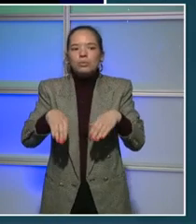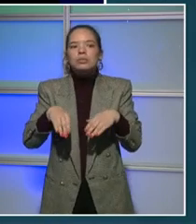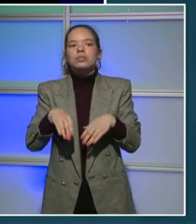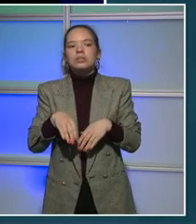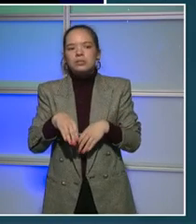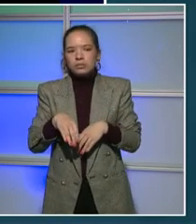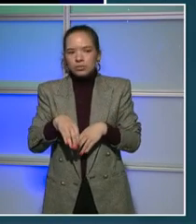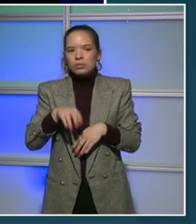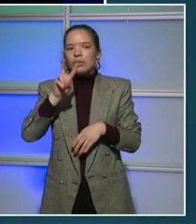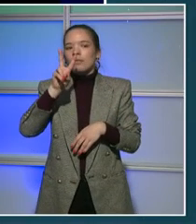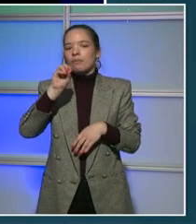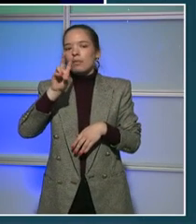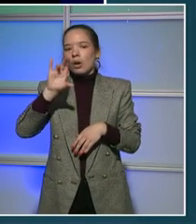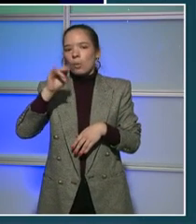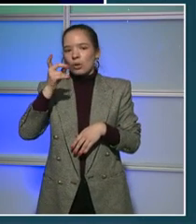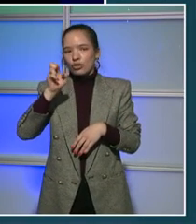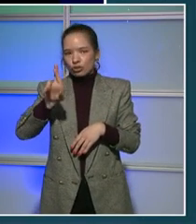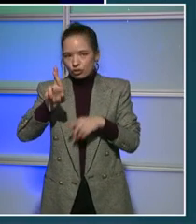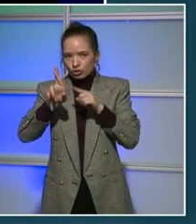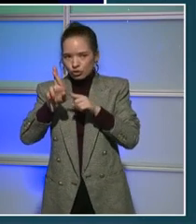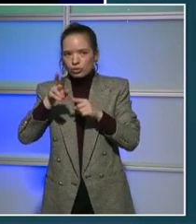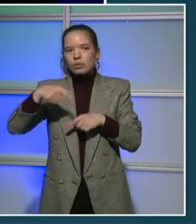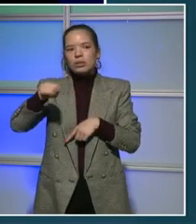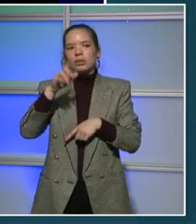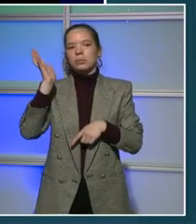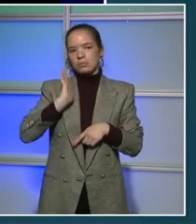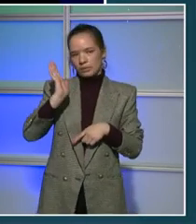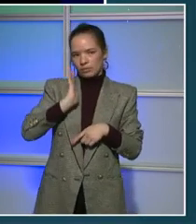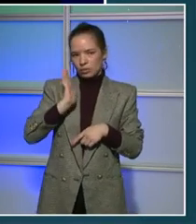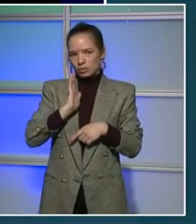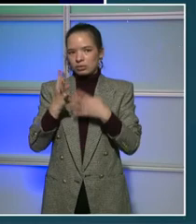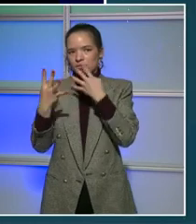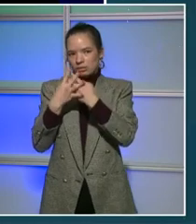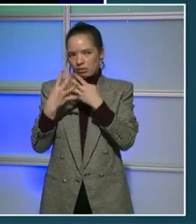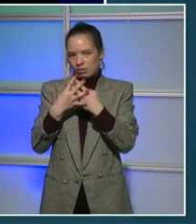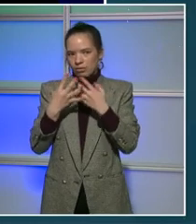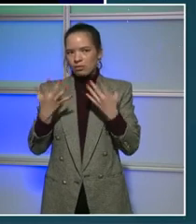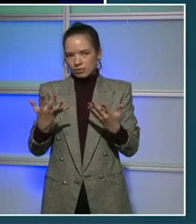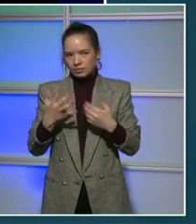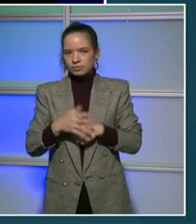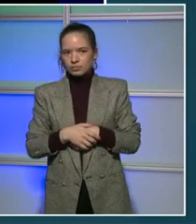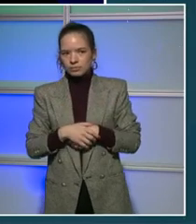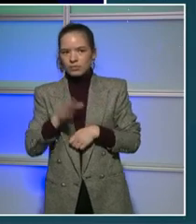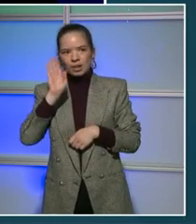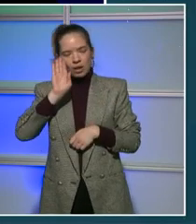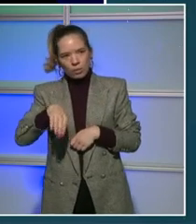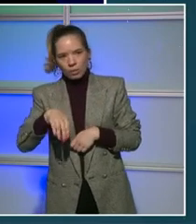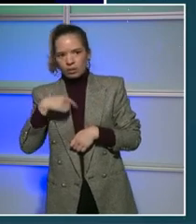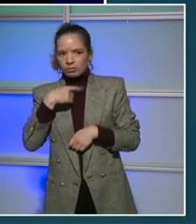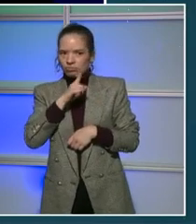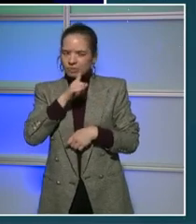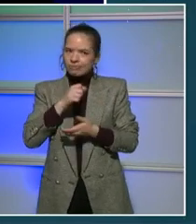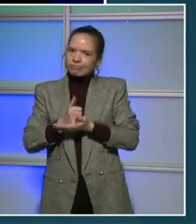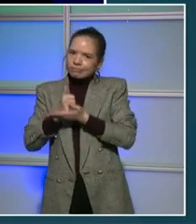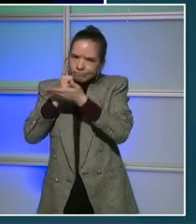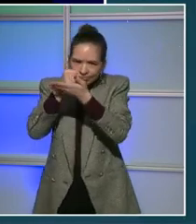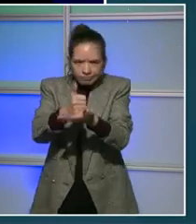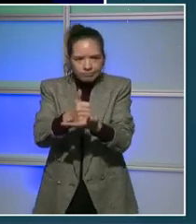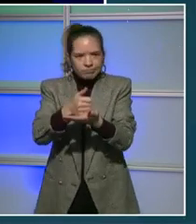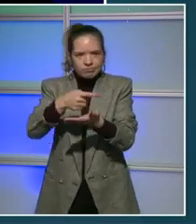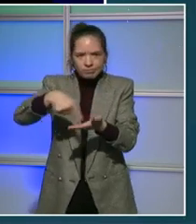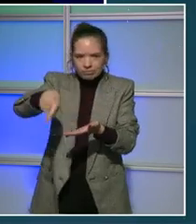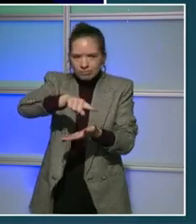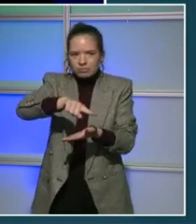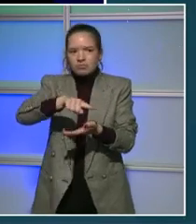safety-involved residents. And we know that that is going to be tremendously helpful. And I don't know, Chris or Jenny,